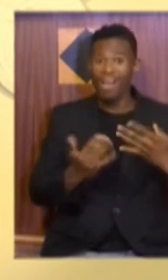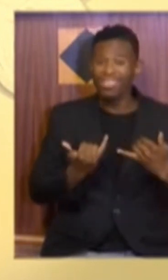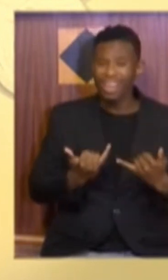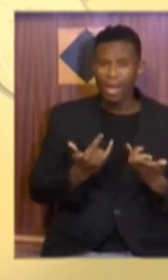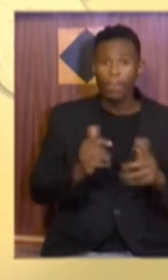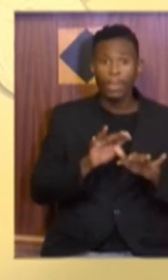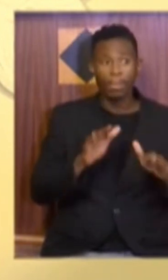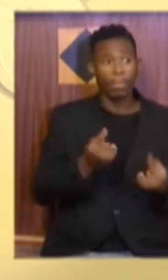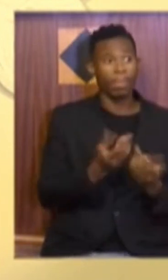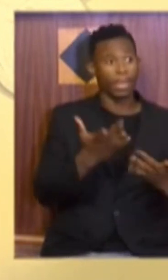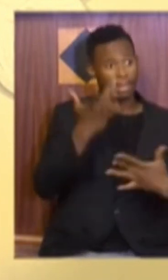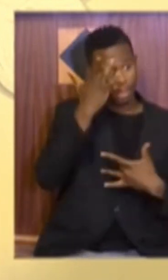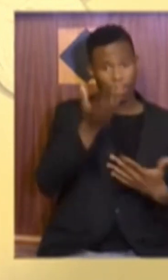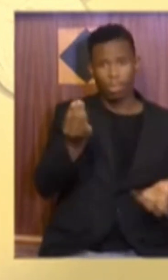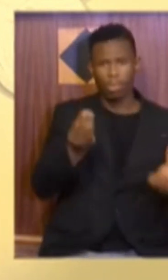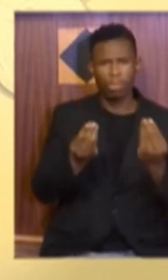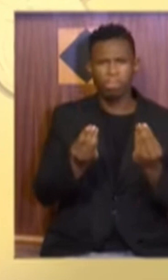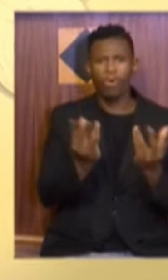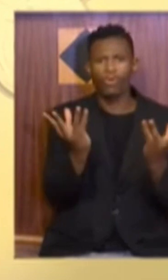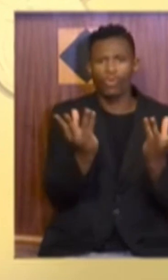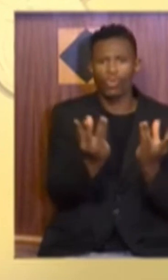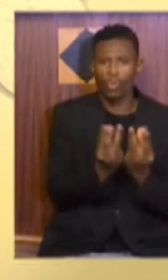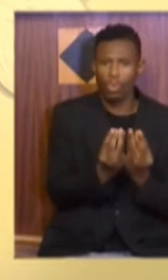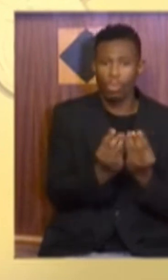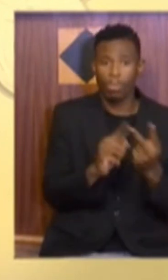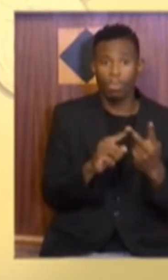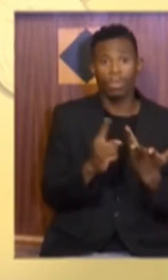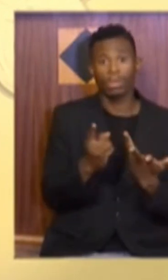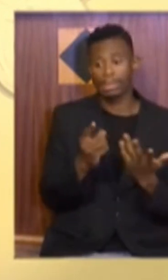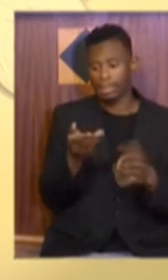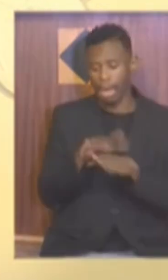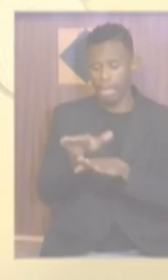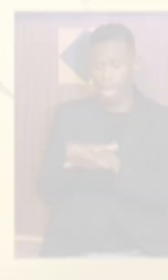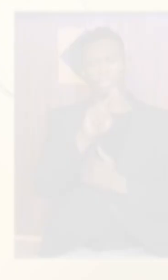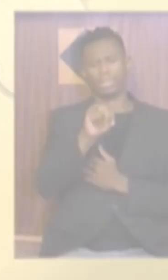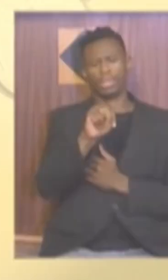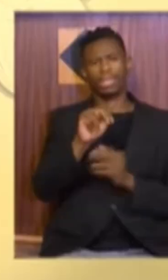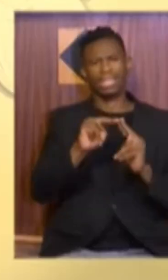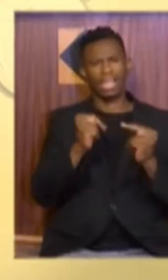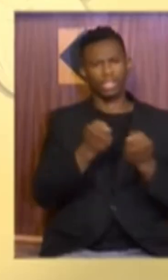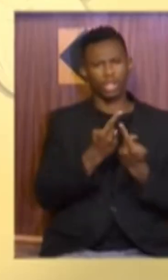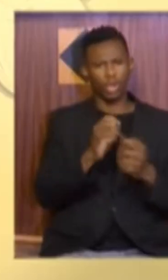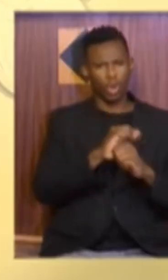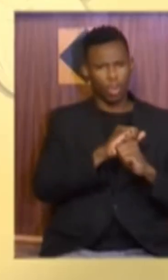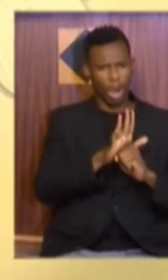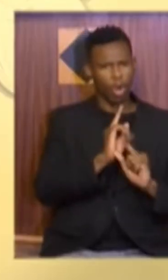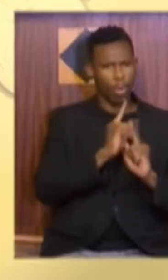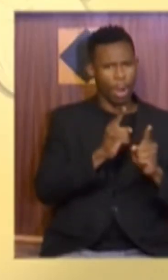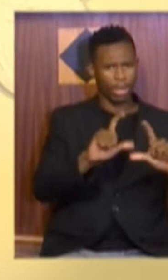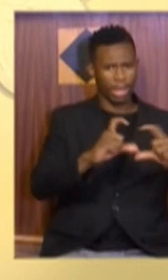hospitalization. There are fewer deaths than before. Cabinet has